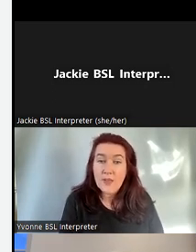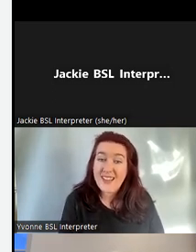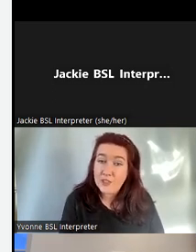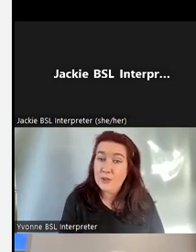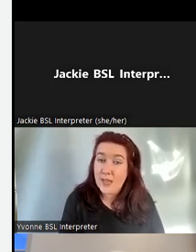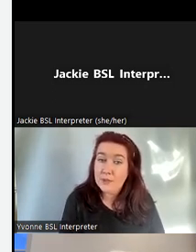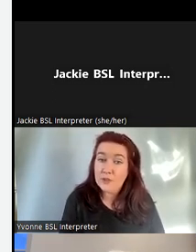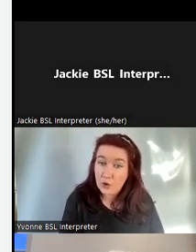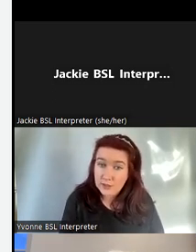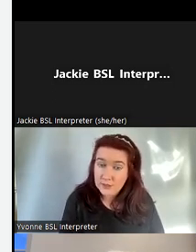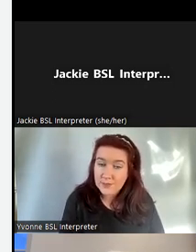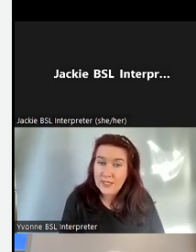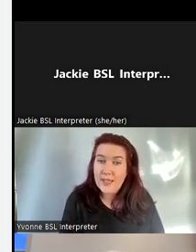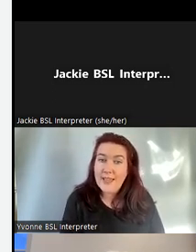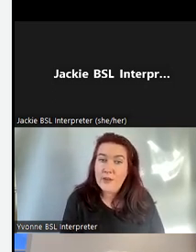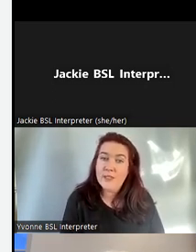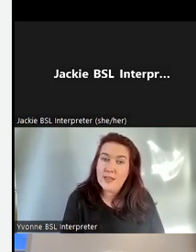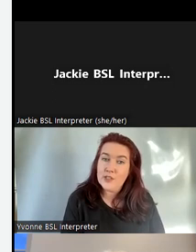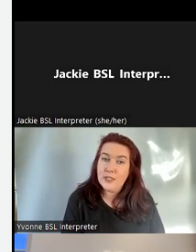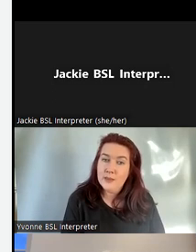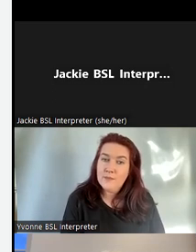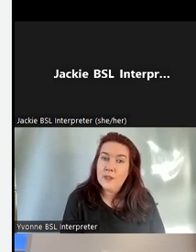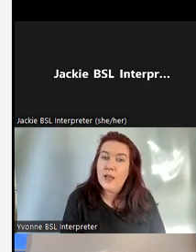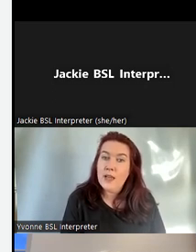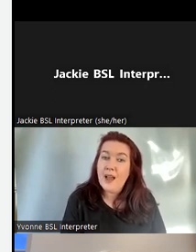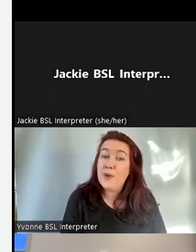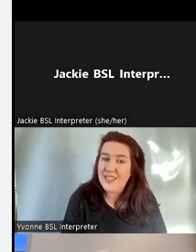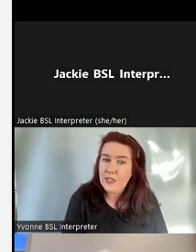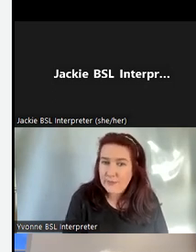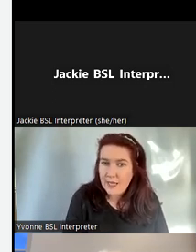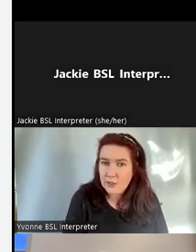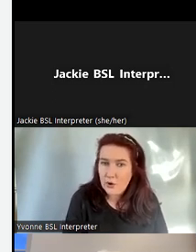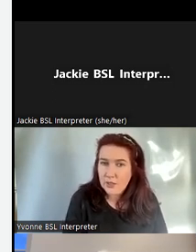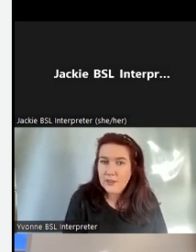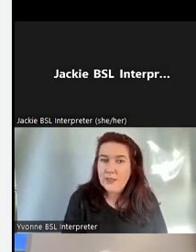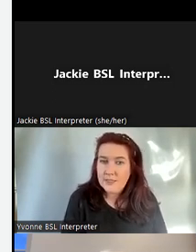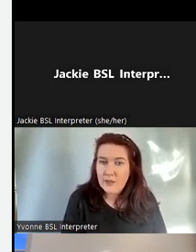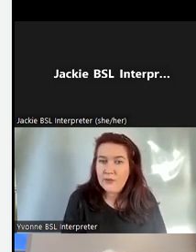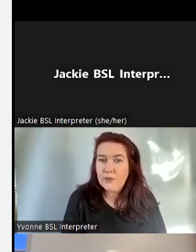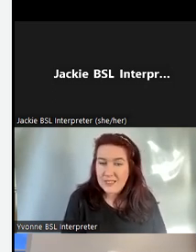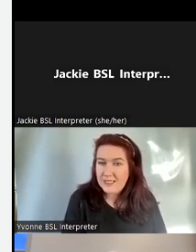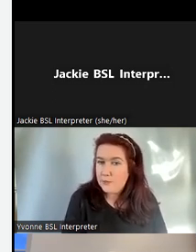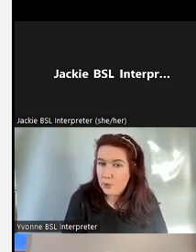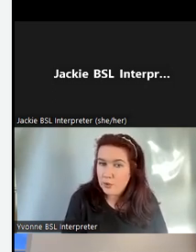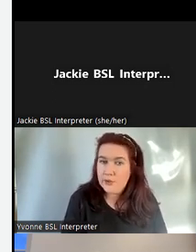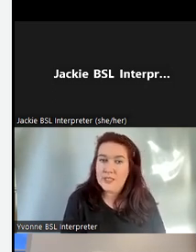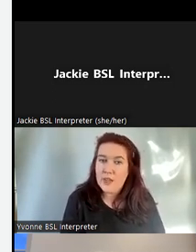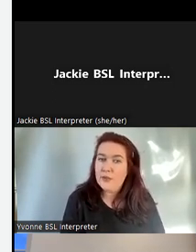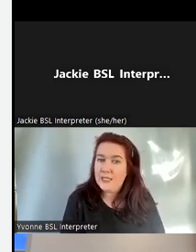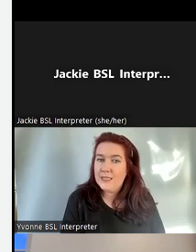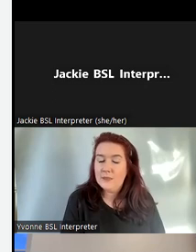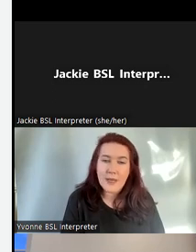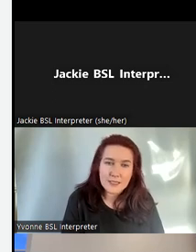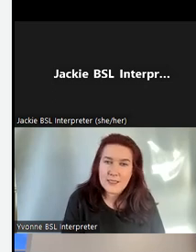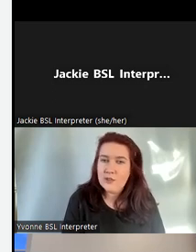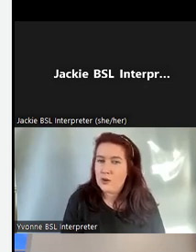with the National Library of Scotland in researching and how they catalogue Deaf-related books or Deaf